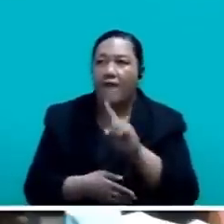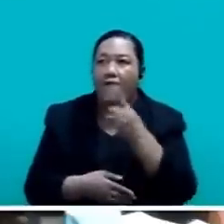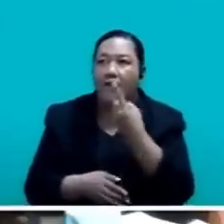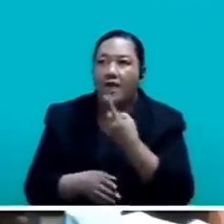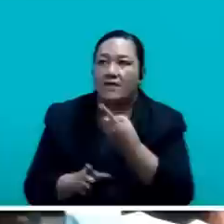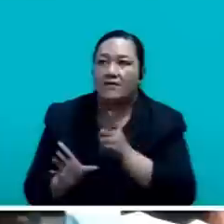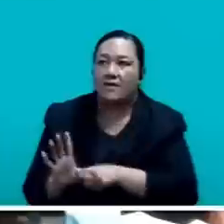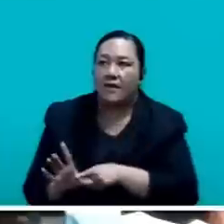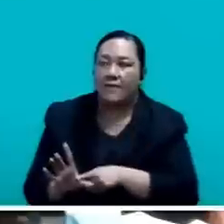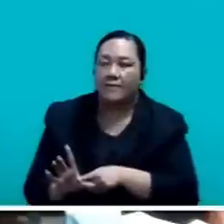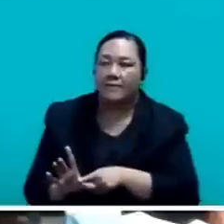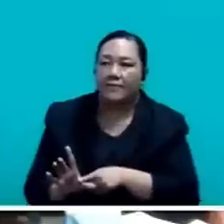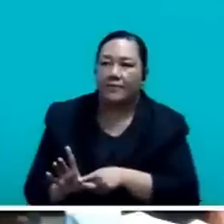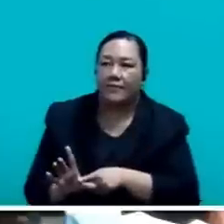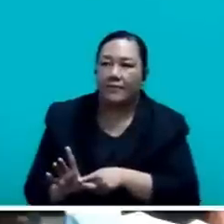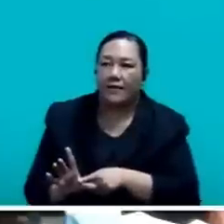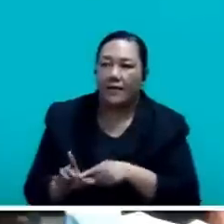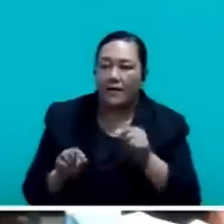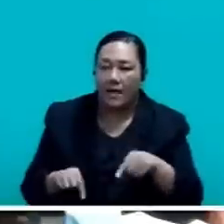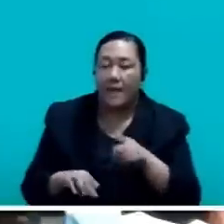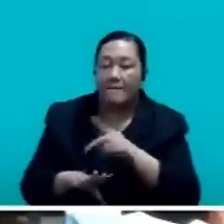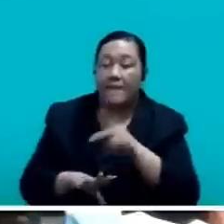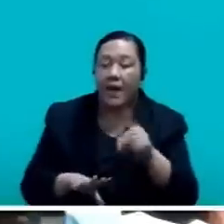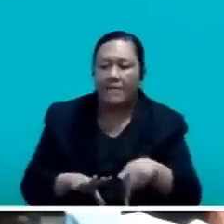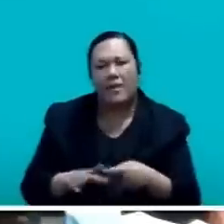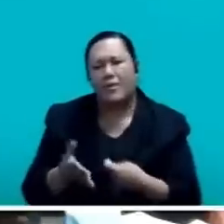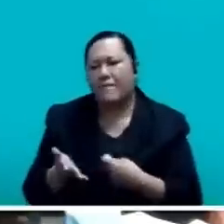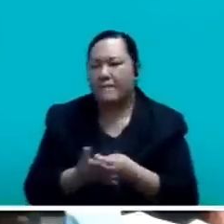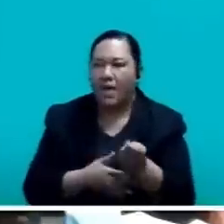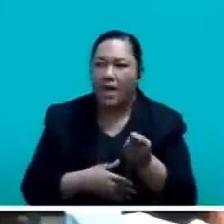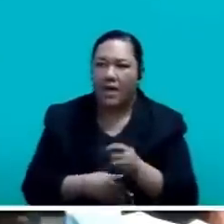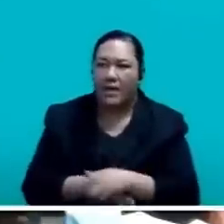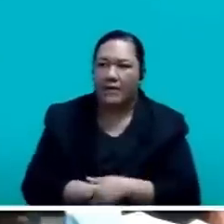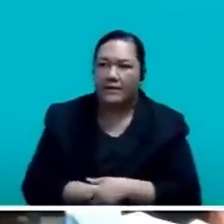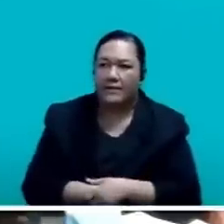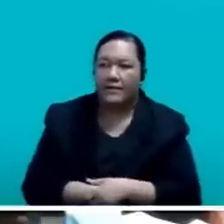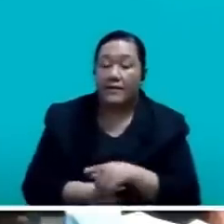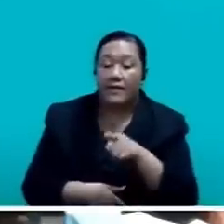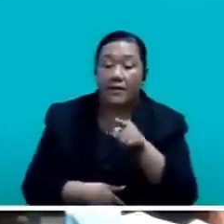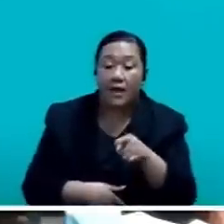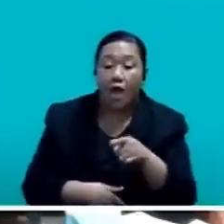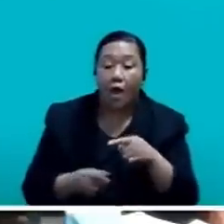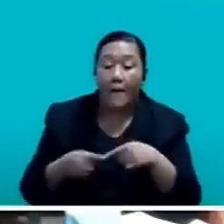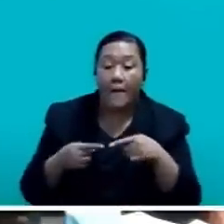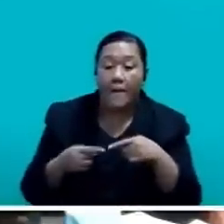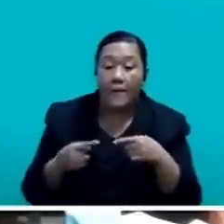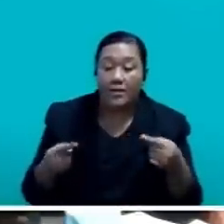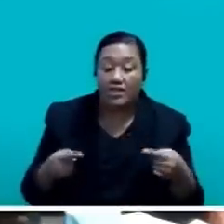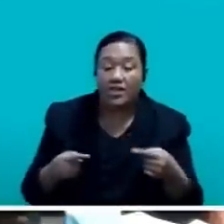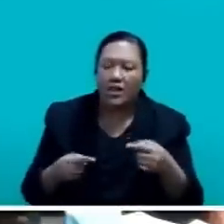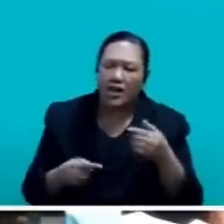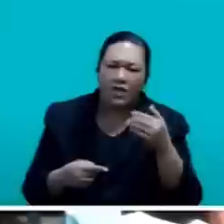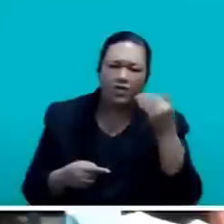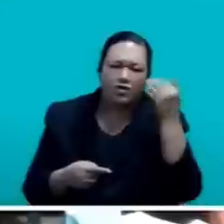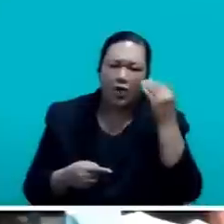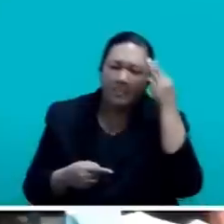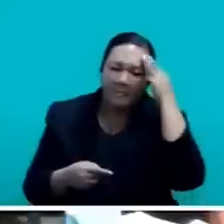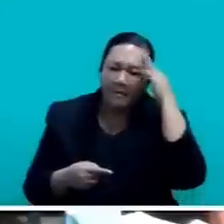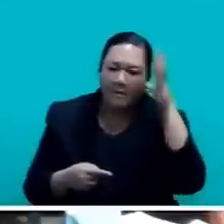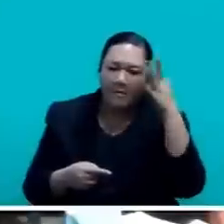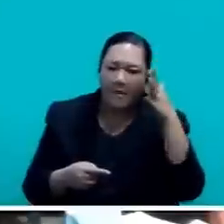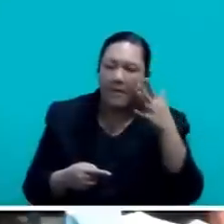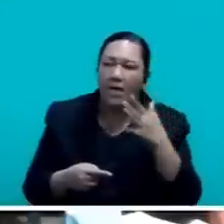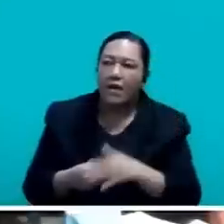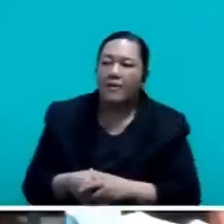Mr. Speaker, the opposition appears to have very short memory, alleging that we are responsible for